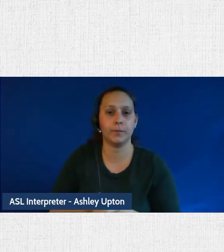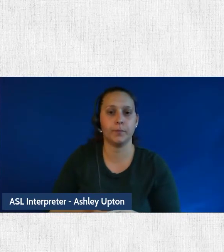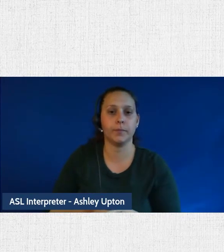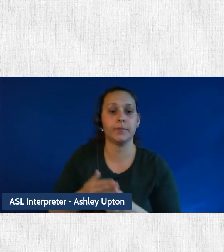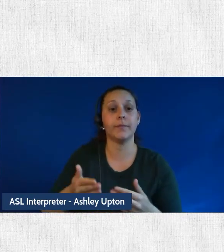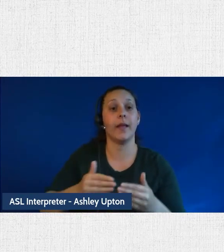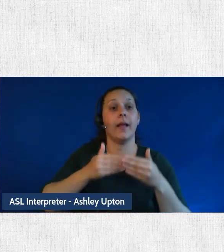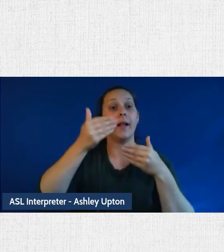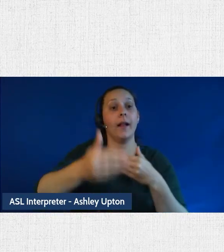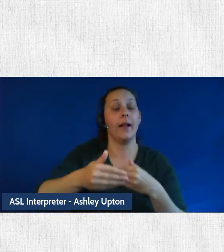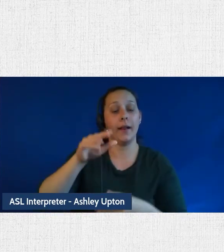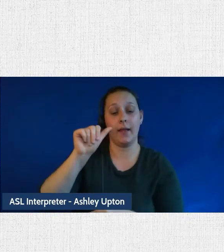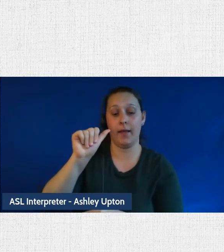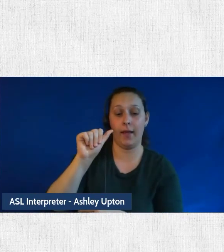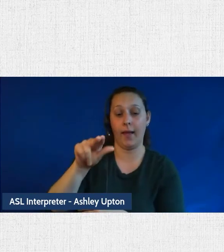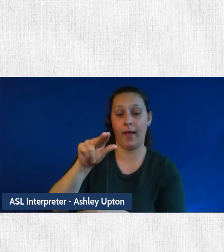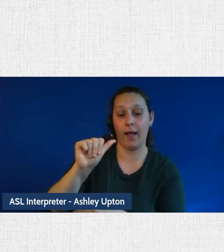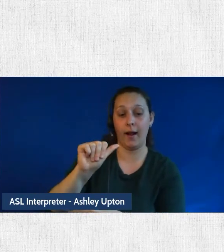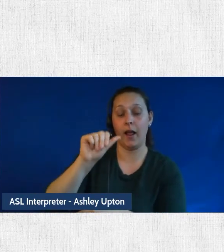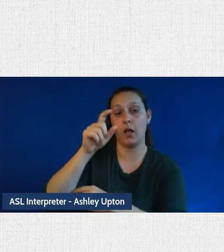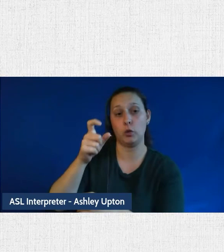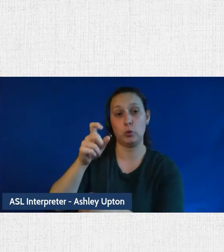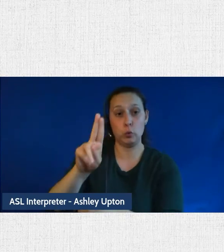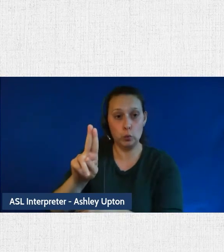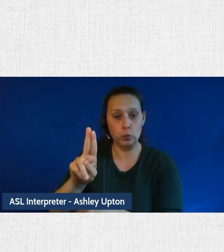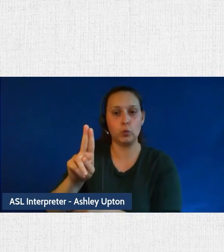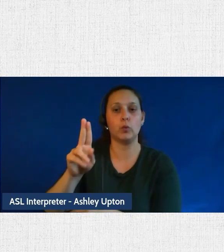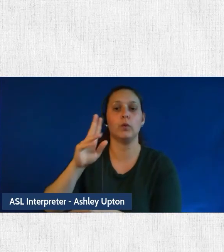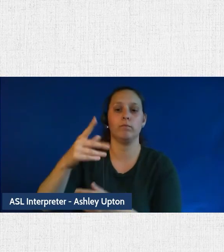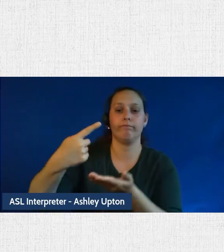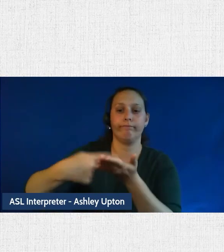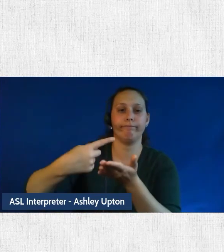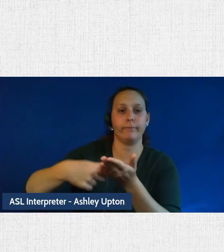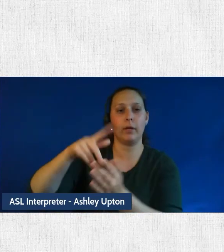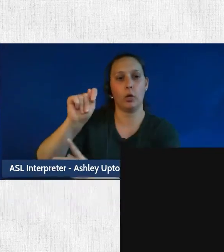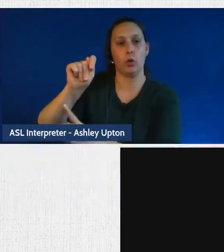demonstrate a presentation on our Trademarks AI. Thank you so much.